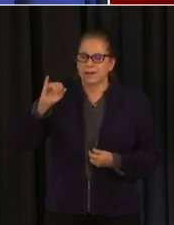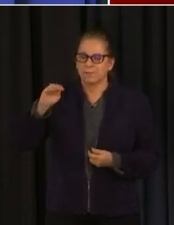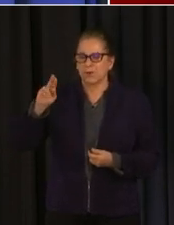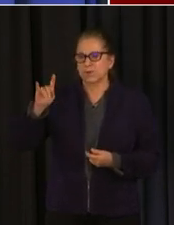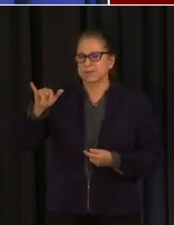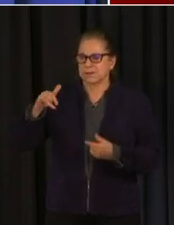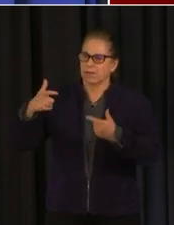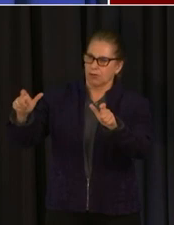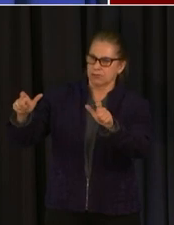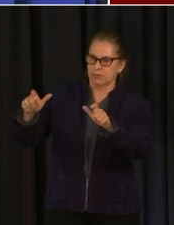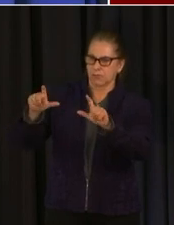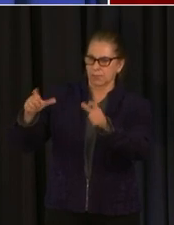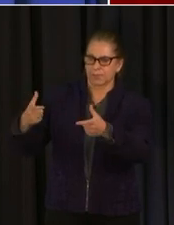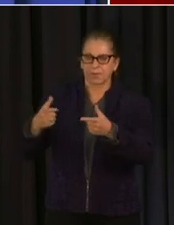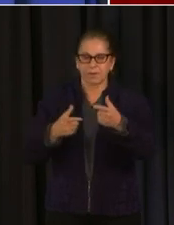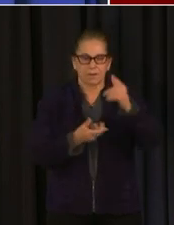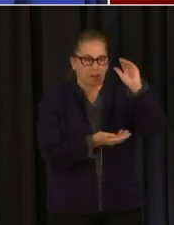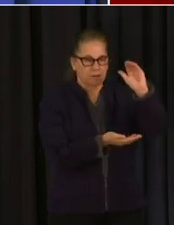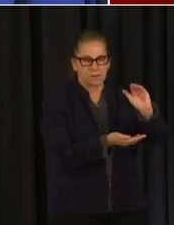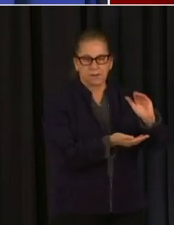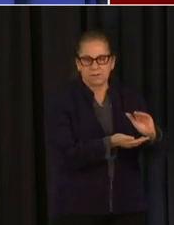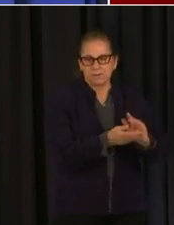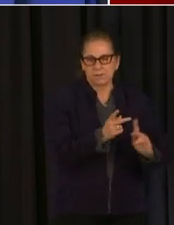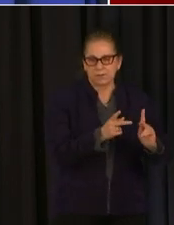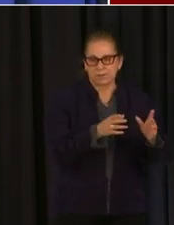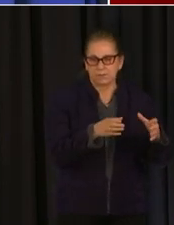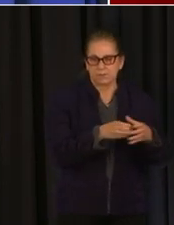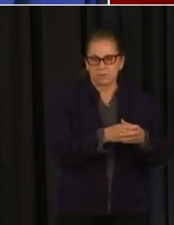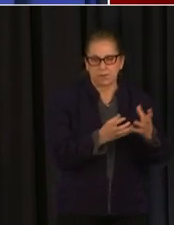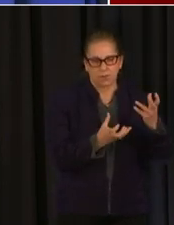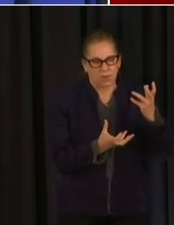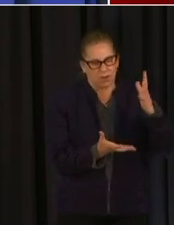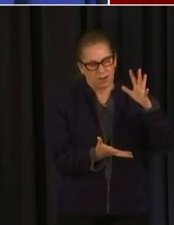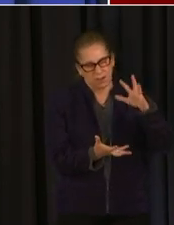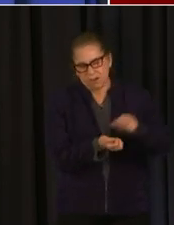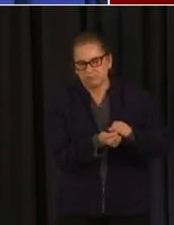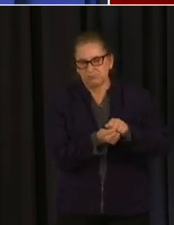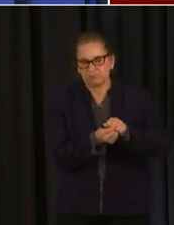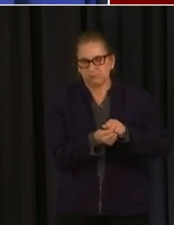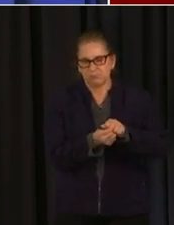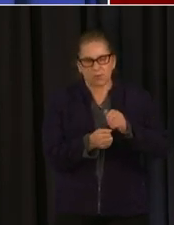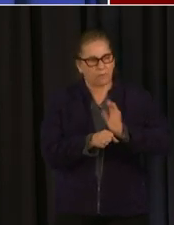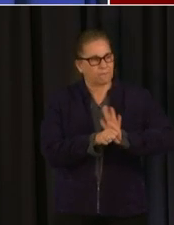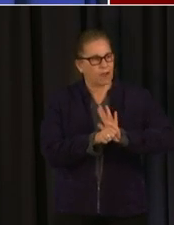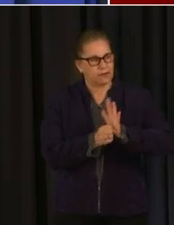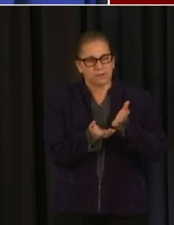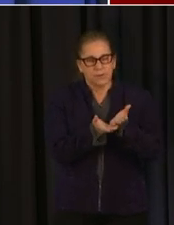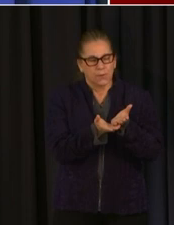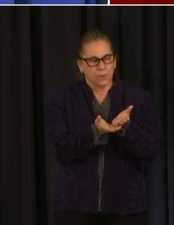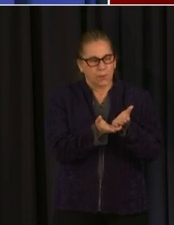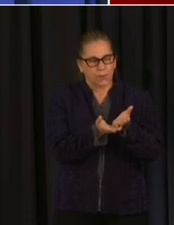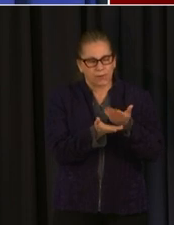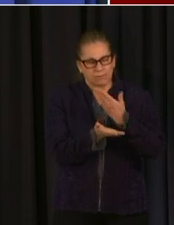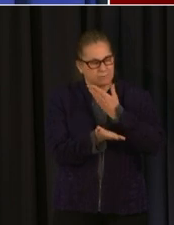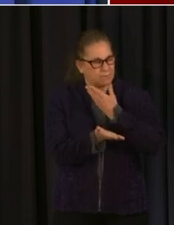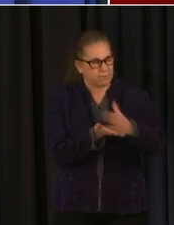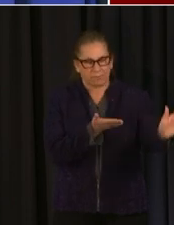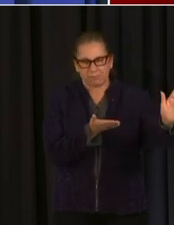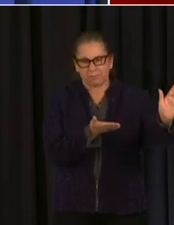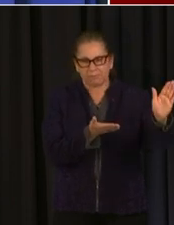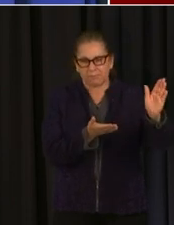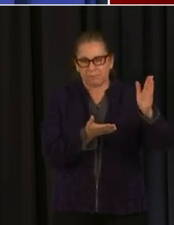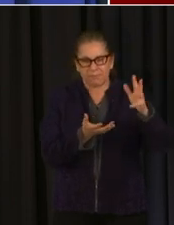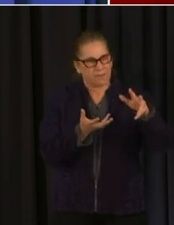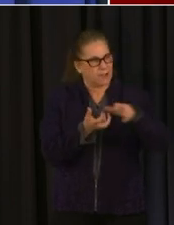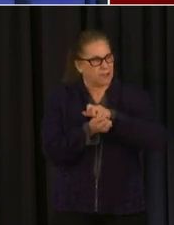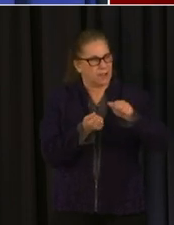the mayor said this to you to steal her phrase we gotta crush the virus it appears that we are crushing the virus if we can crush the virus with a lower proportion